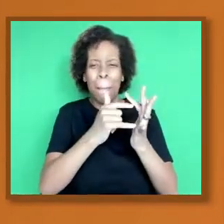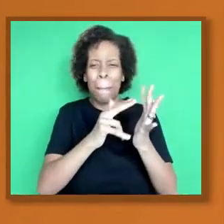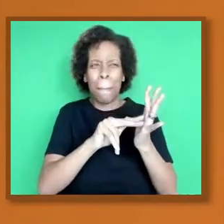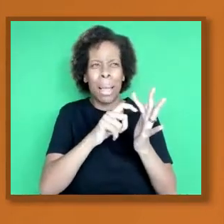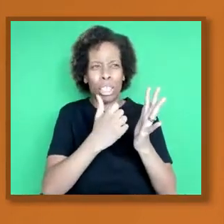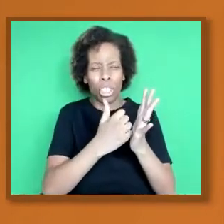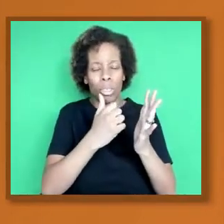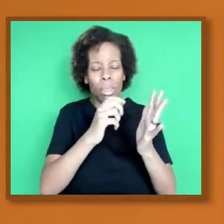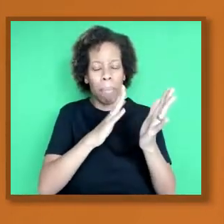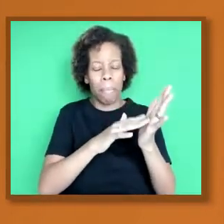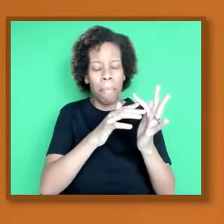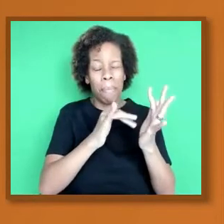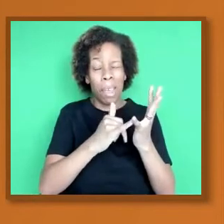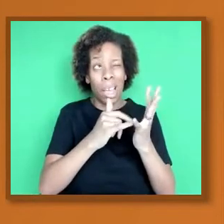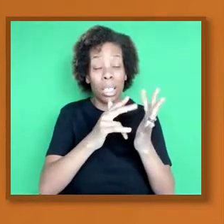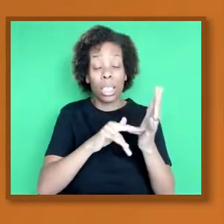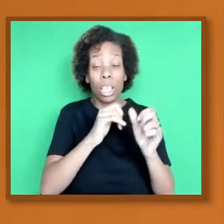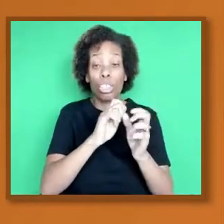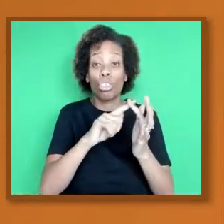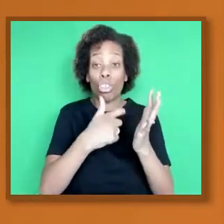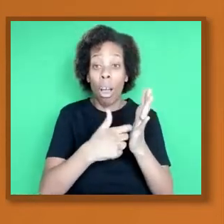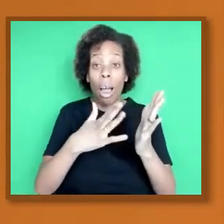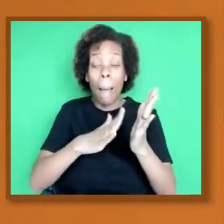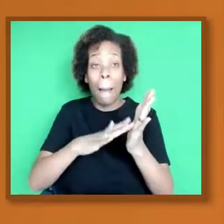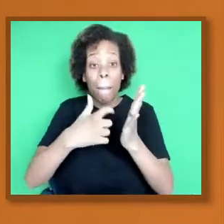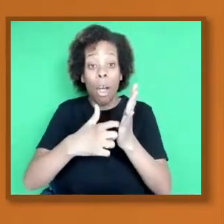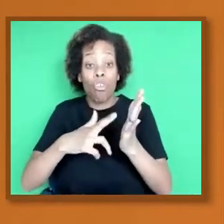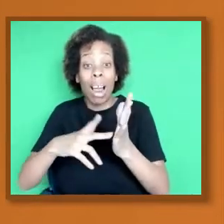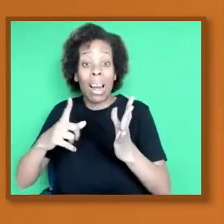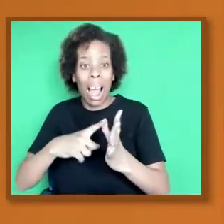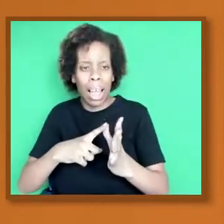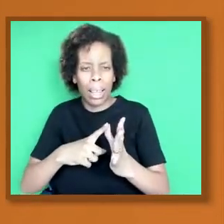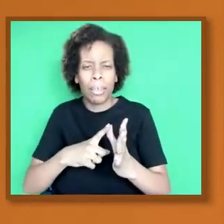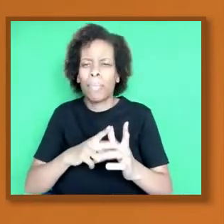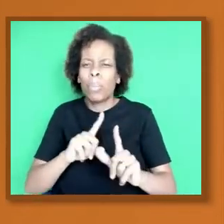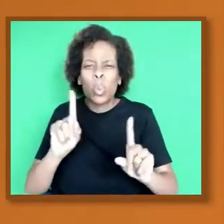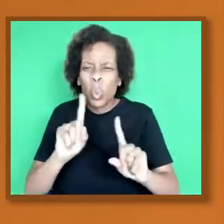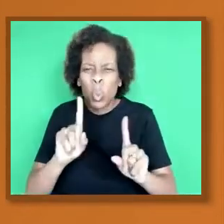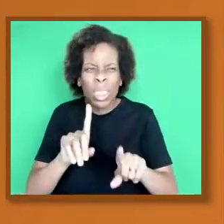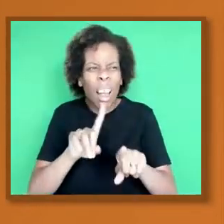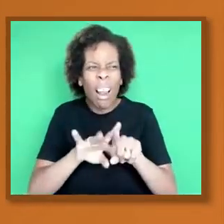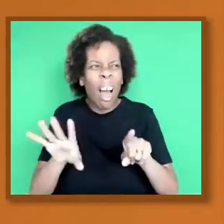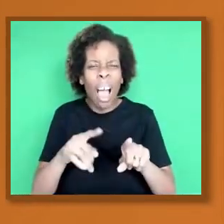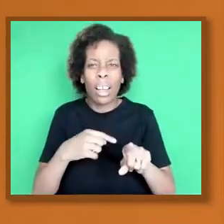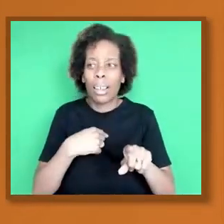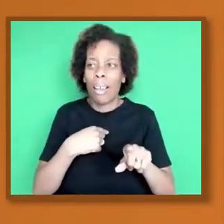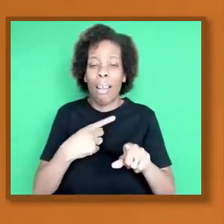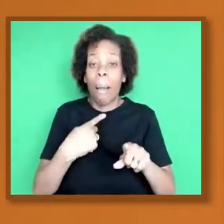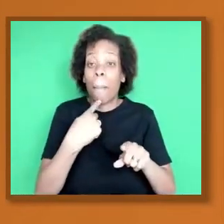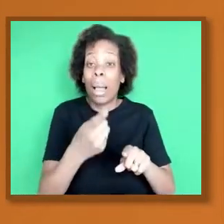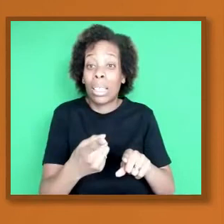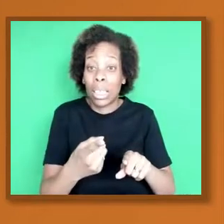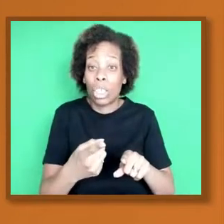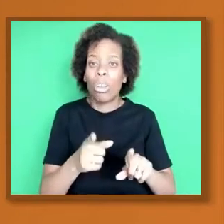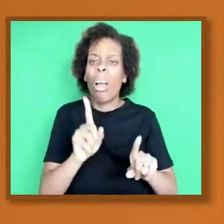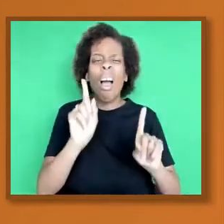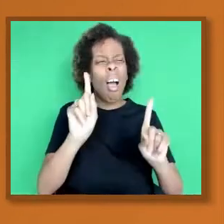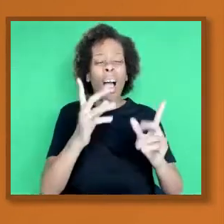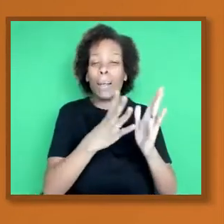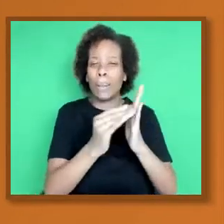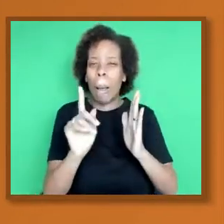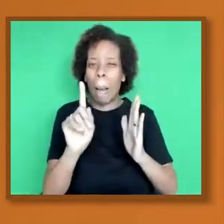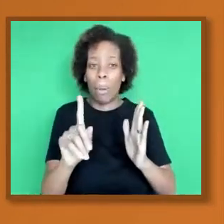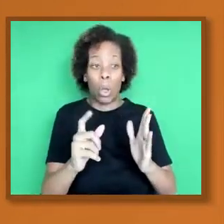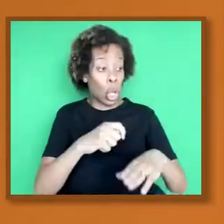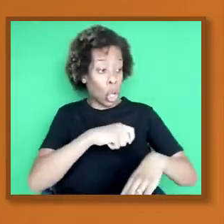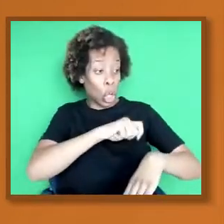message. So think of it in a way that think of a cookbook. And I think it was Wayne